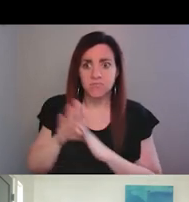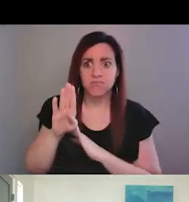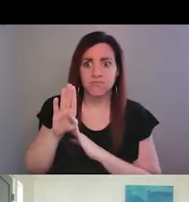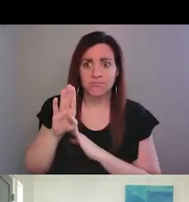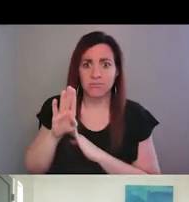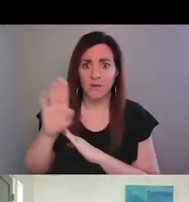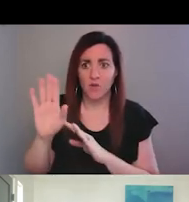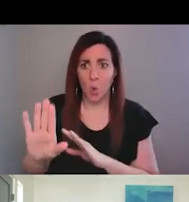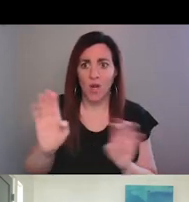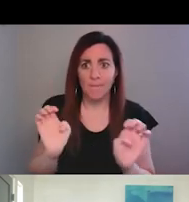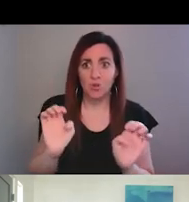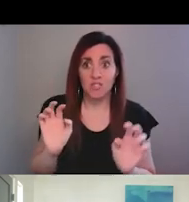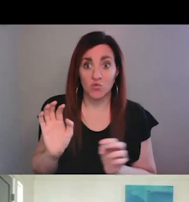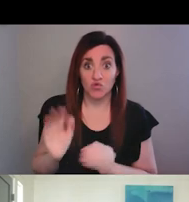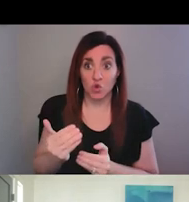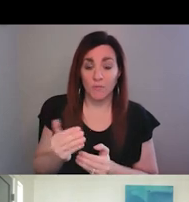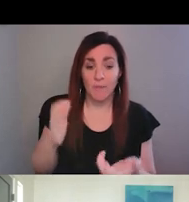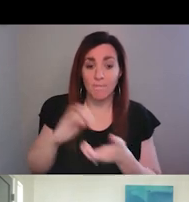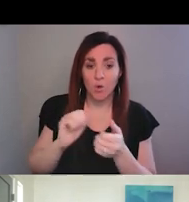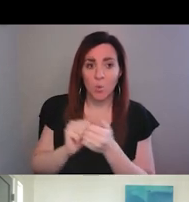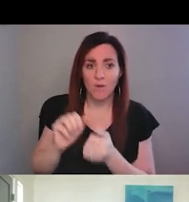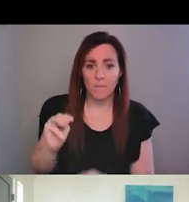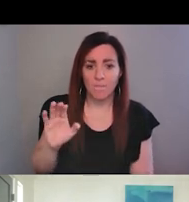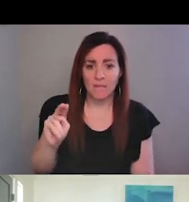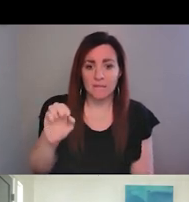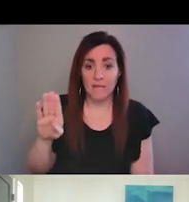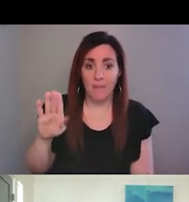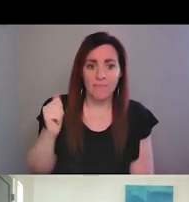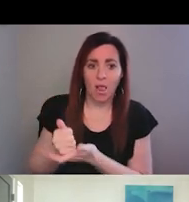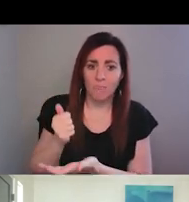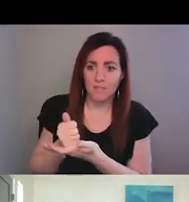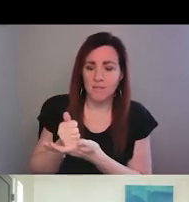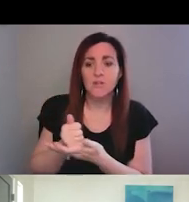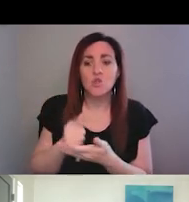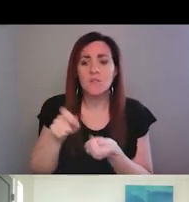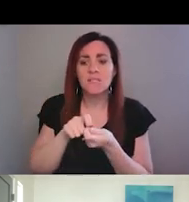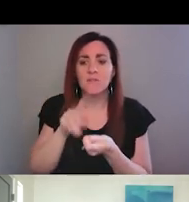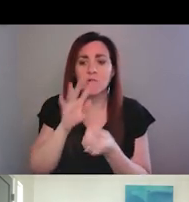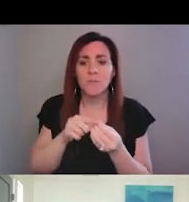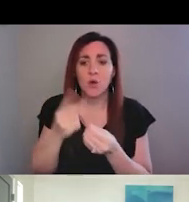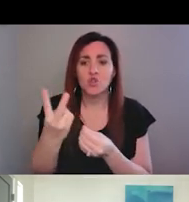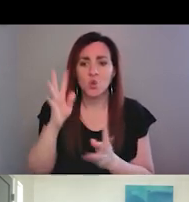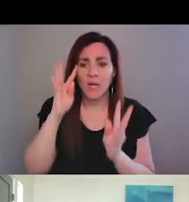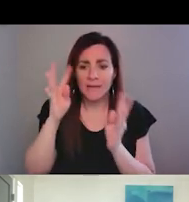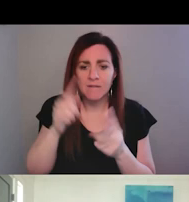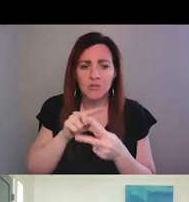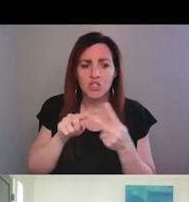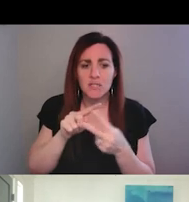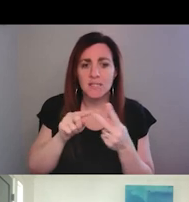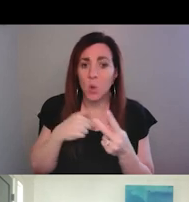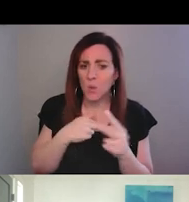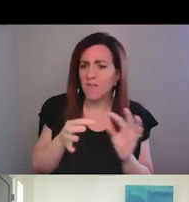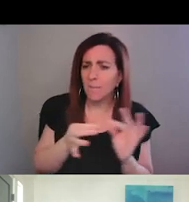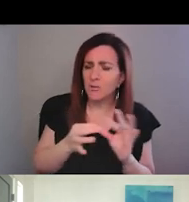um, and partnering with McNabb has helped. Um, you specifically talked about two innovations that we've